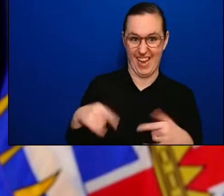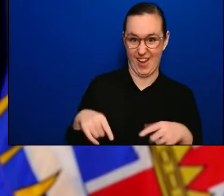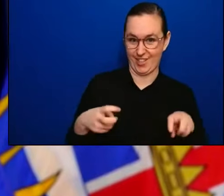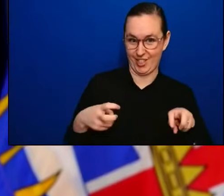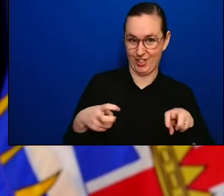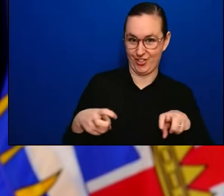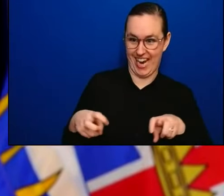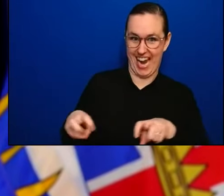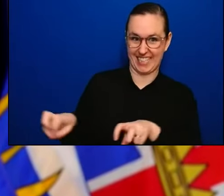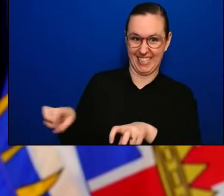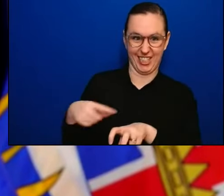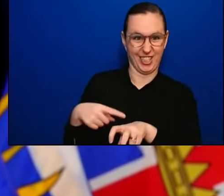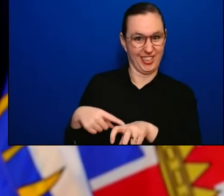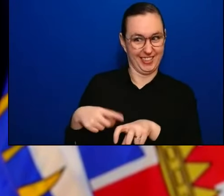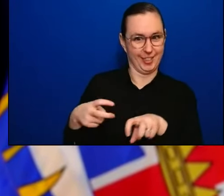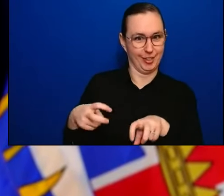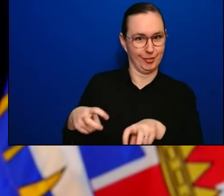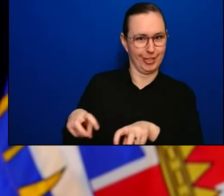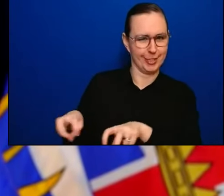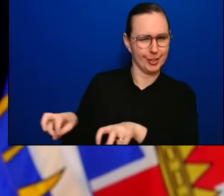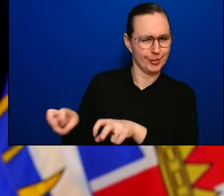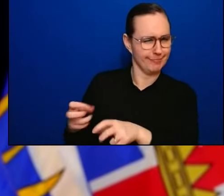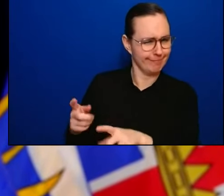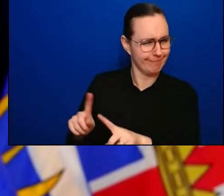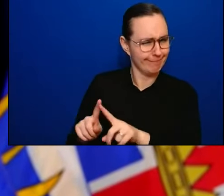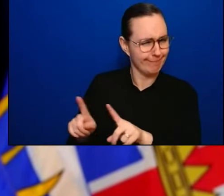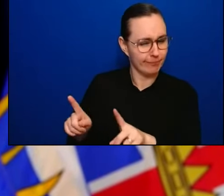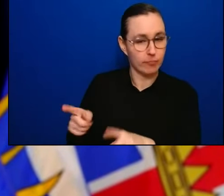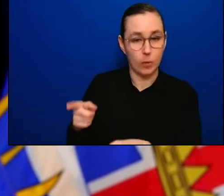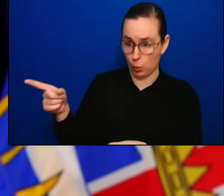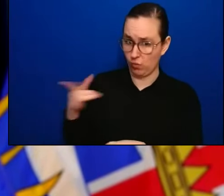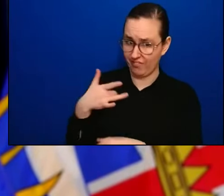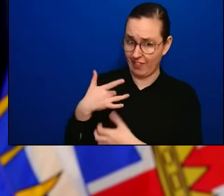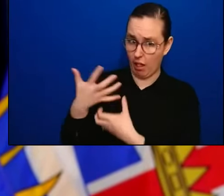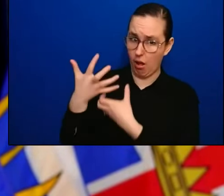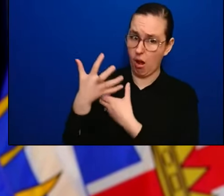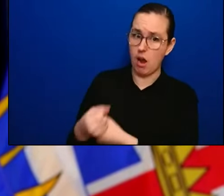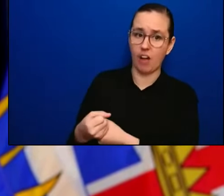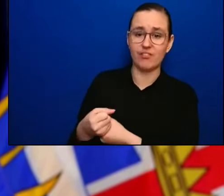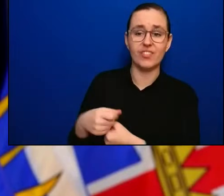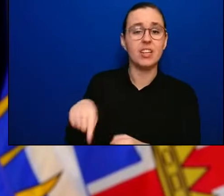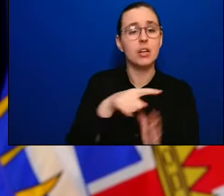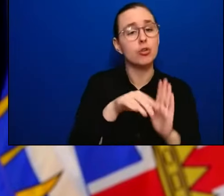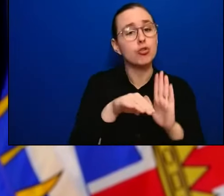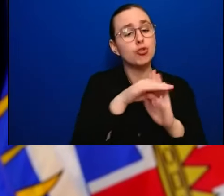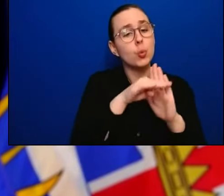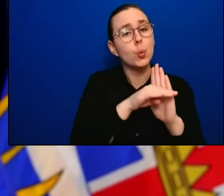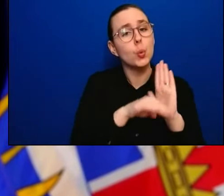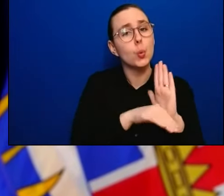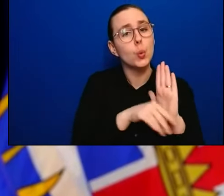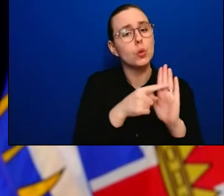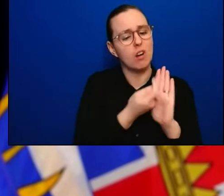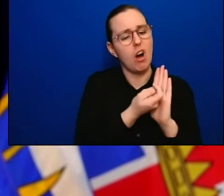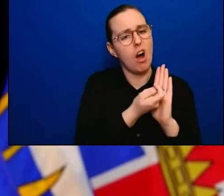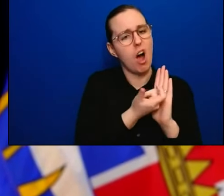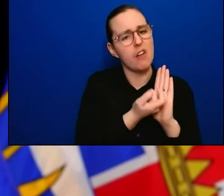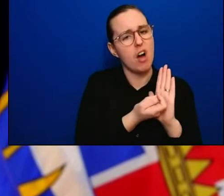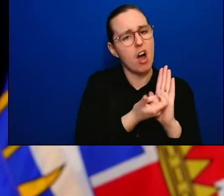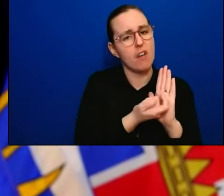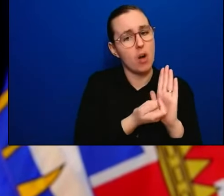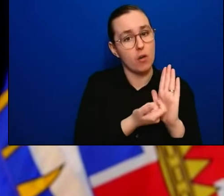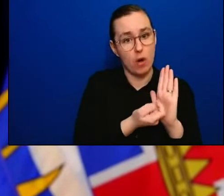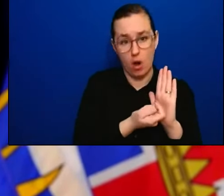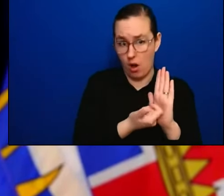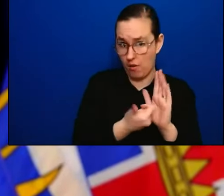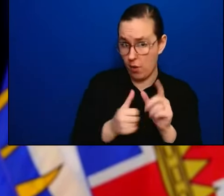times before. how confident are you that this reprieve from restrictions would be permanent this time